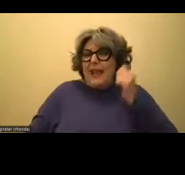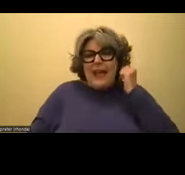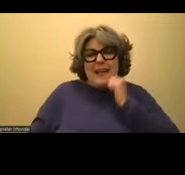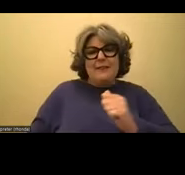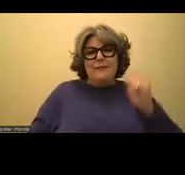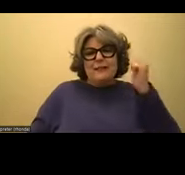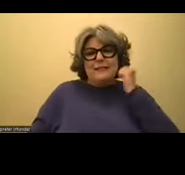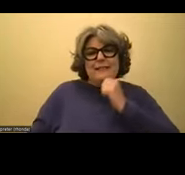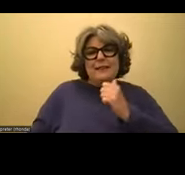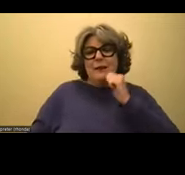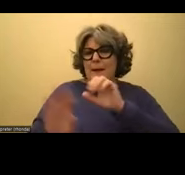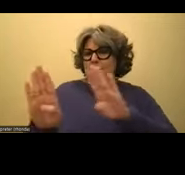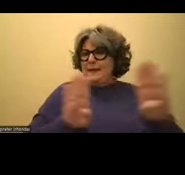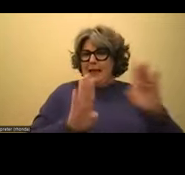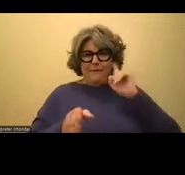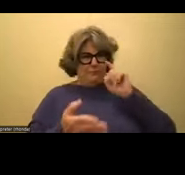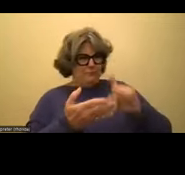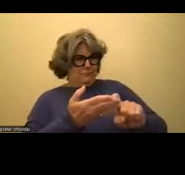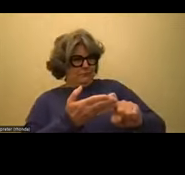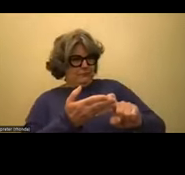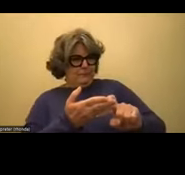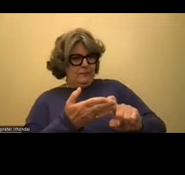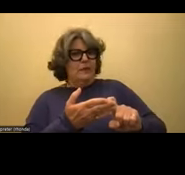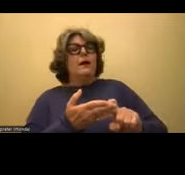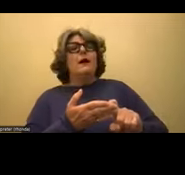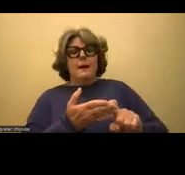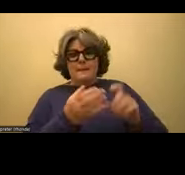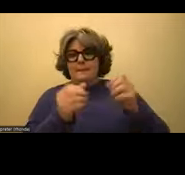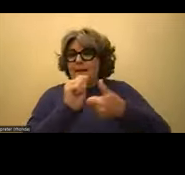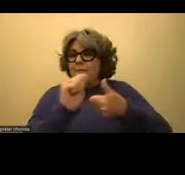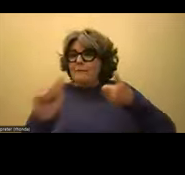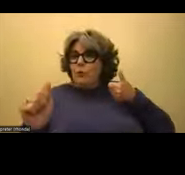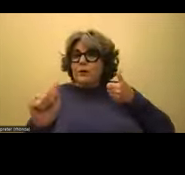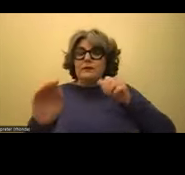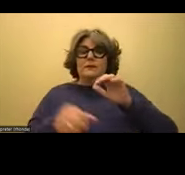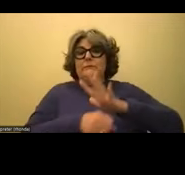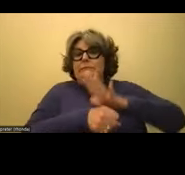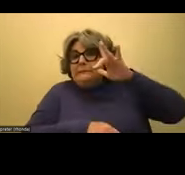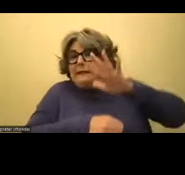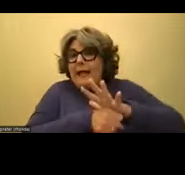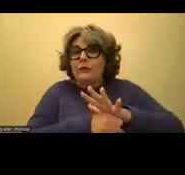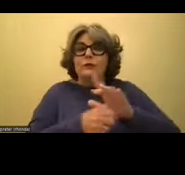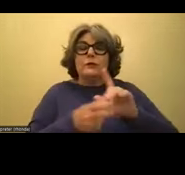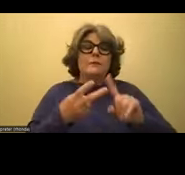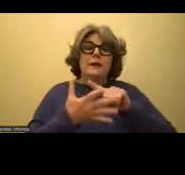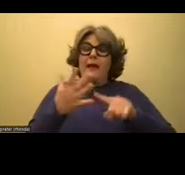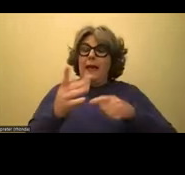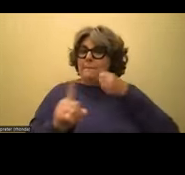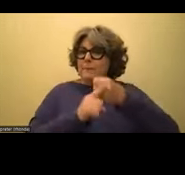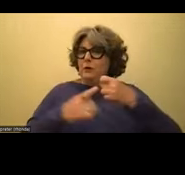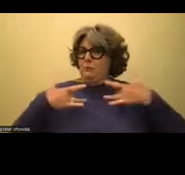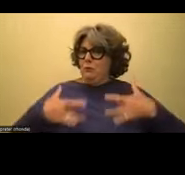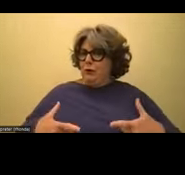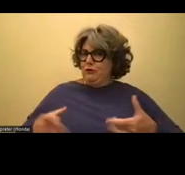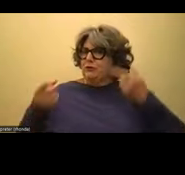we're going to see behaviors. We're going to see a lot of escape avoidance. We're going to see tantrums and we're going to see depression, right?